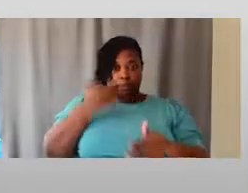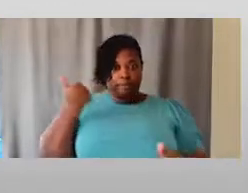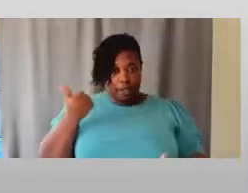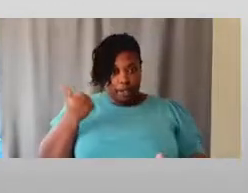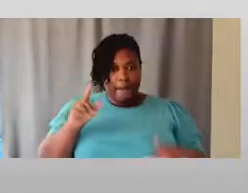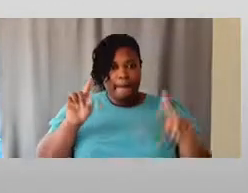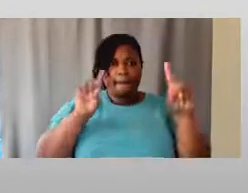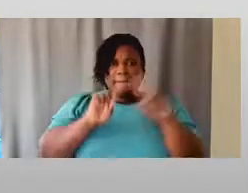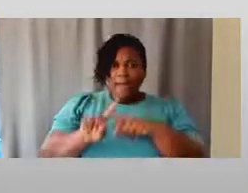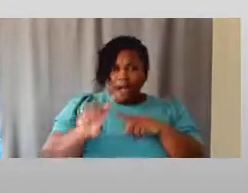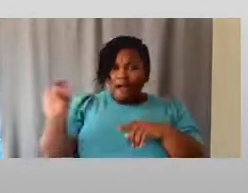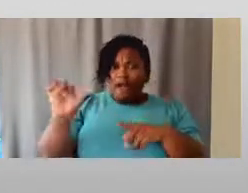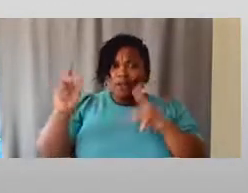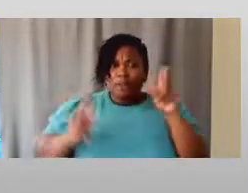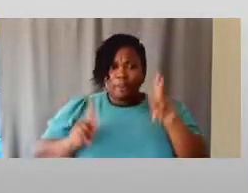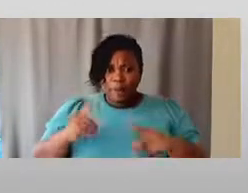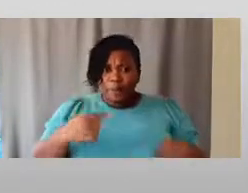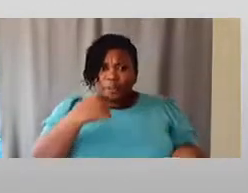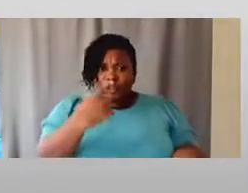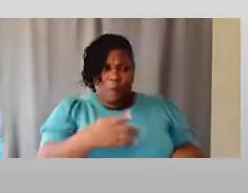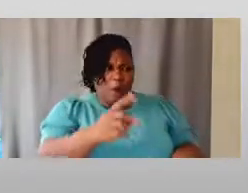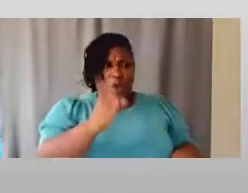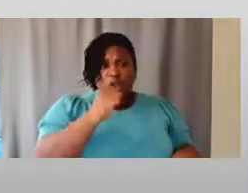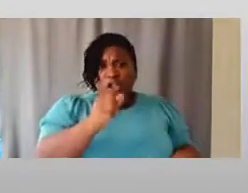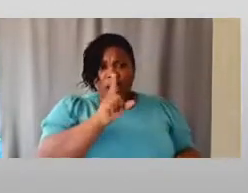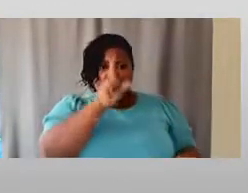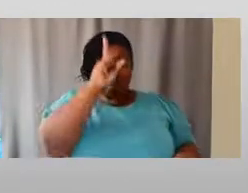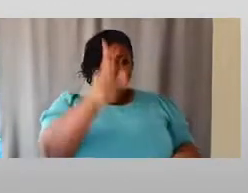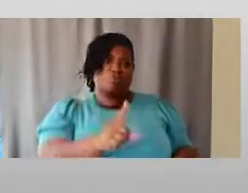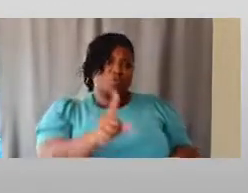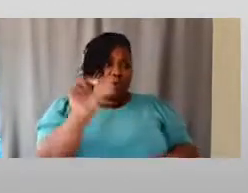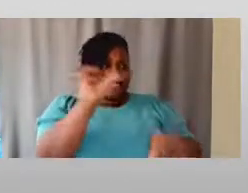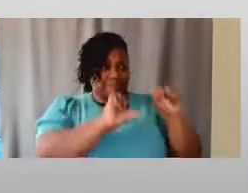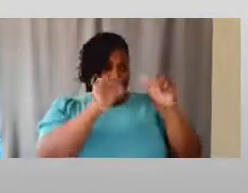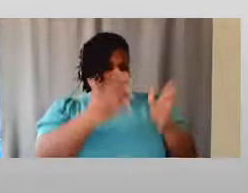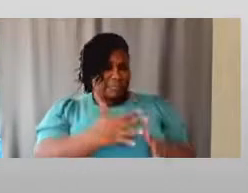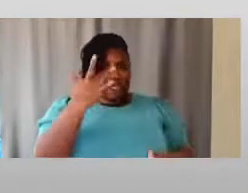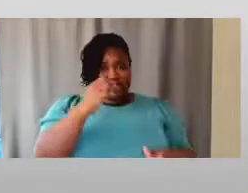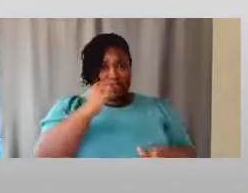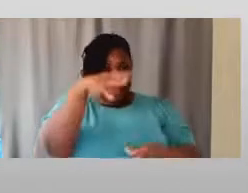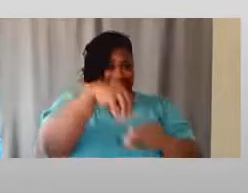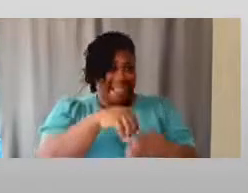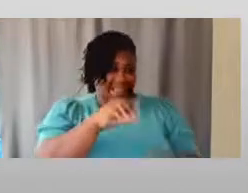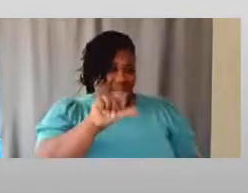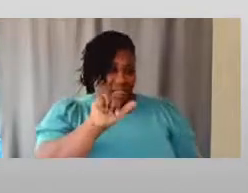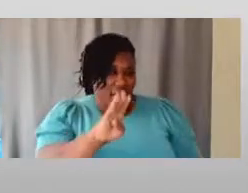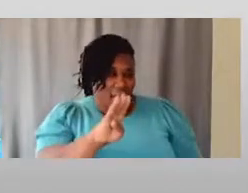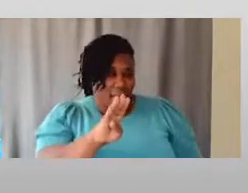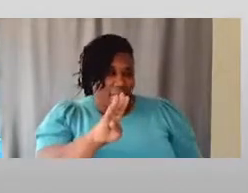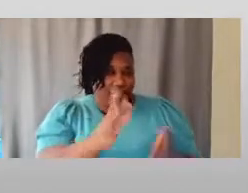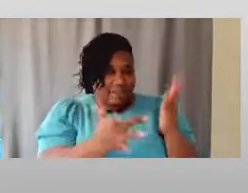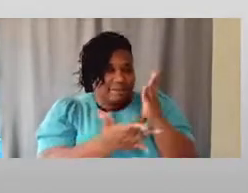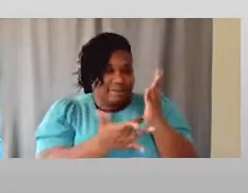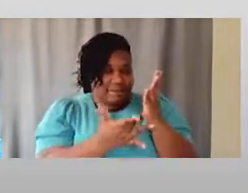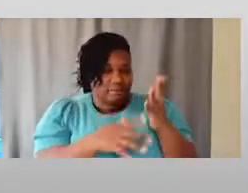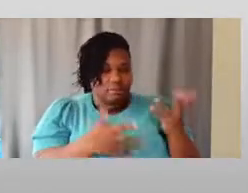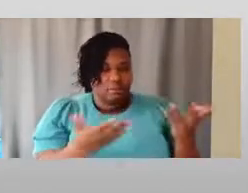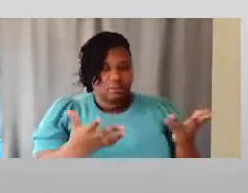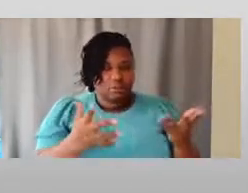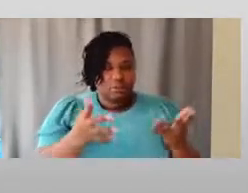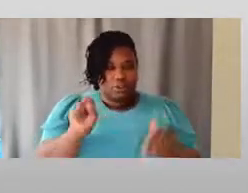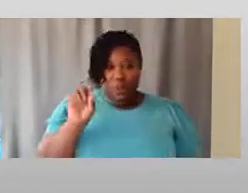other people trying to tell me, well, you're not a real scientist because you're not in the lab doing the techniques. And to that,